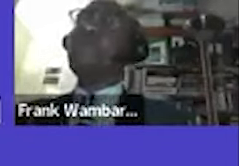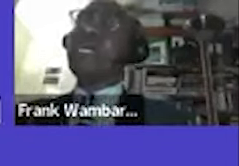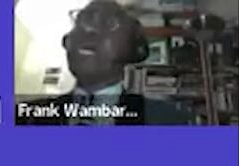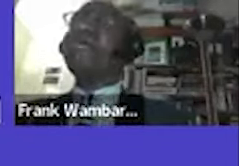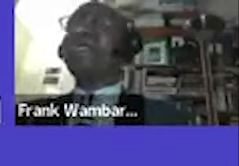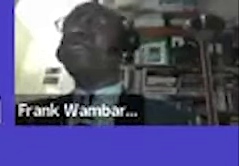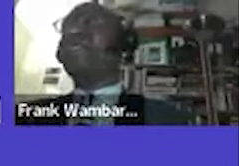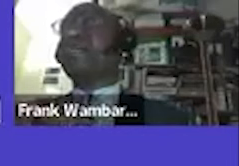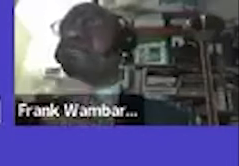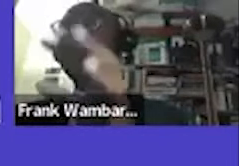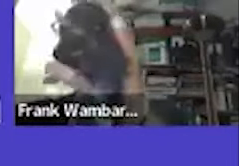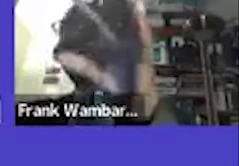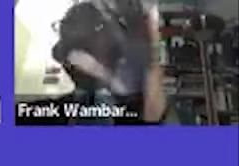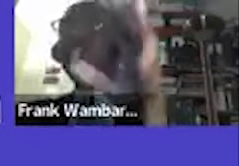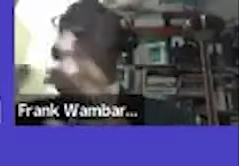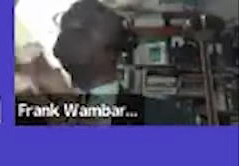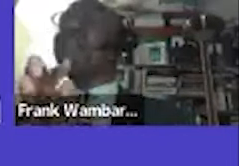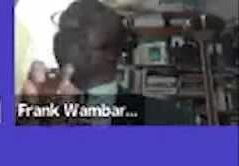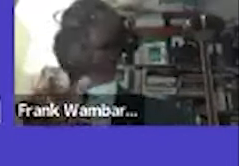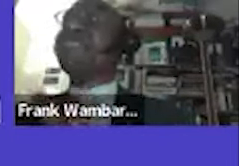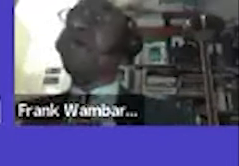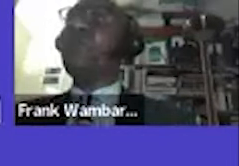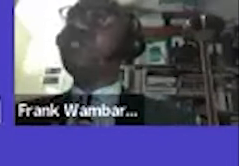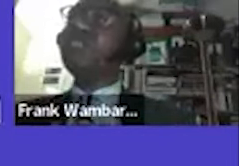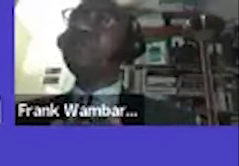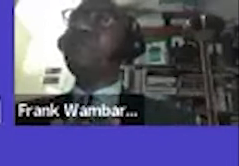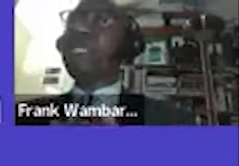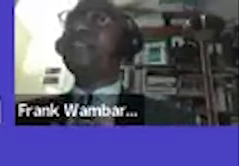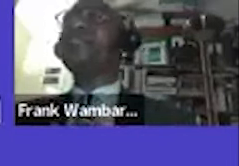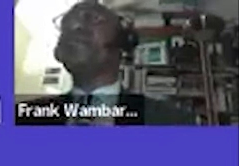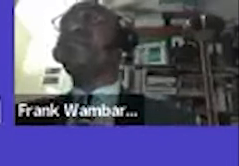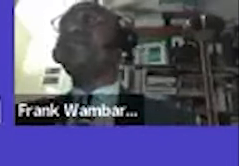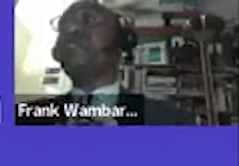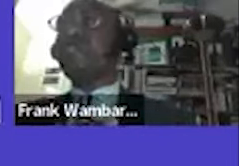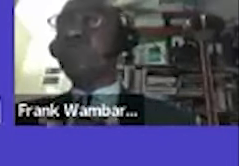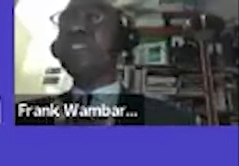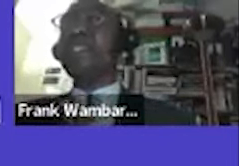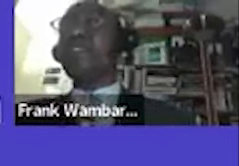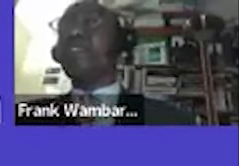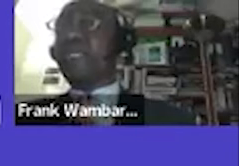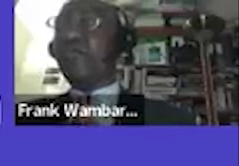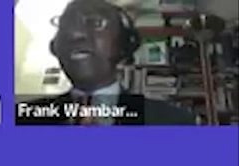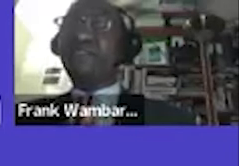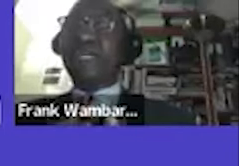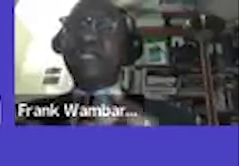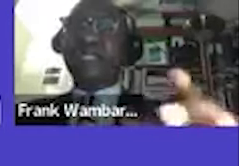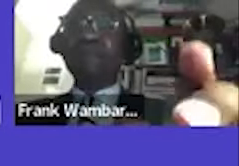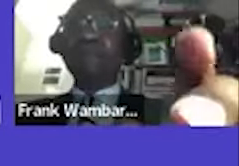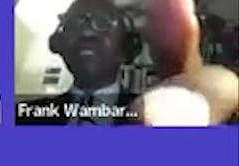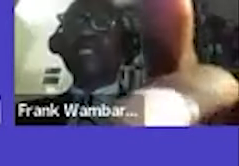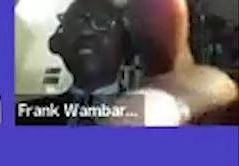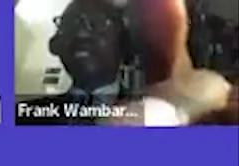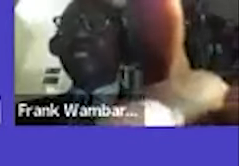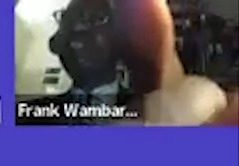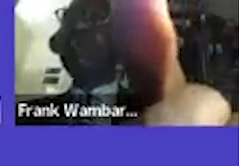who will come and um and try to come up with their own ways of using that to their own advantage